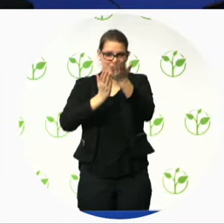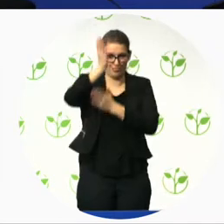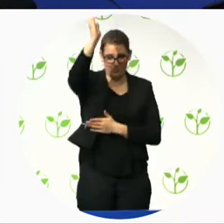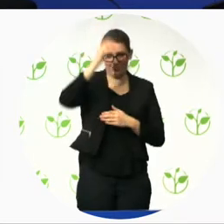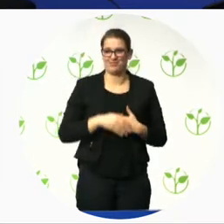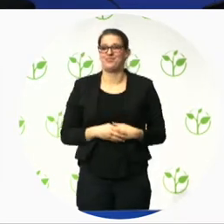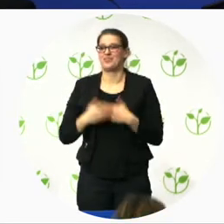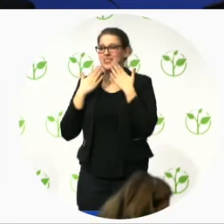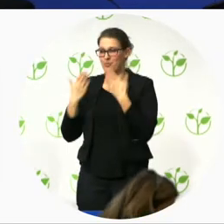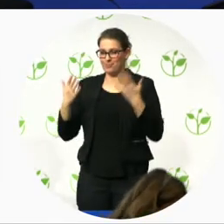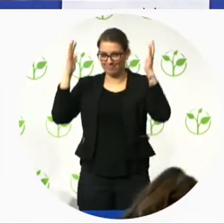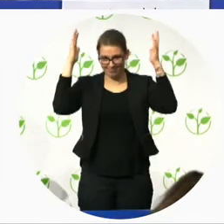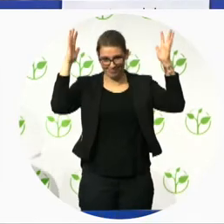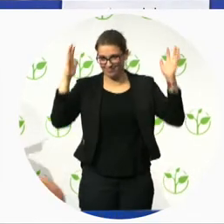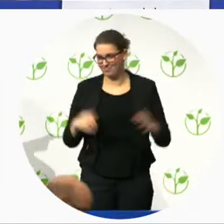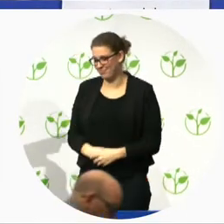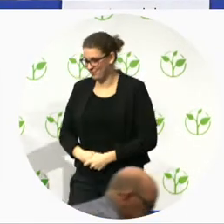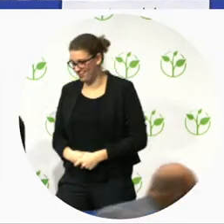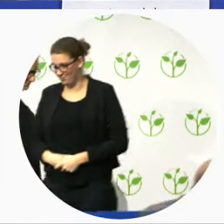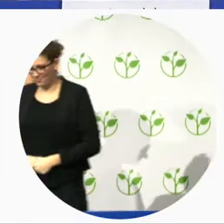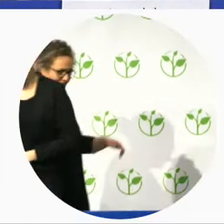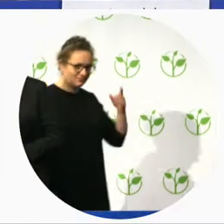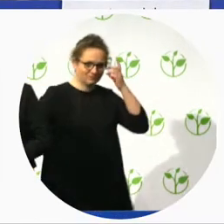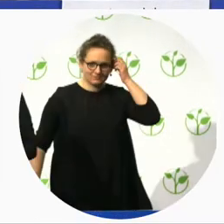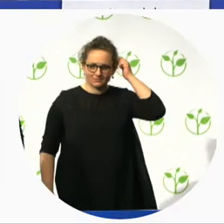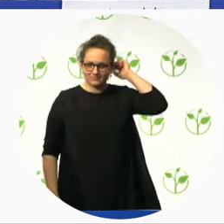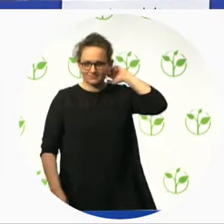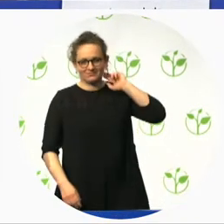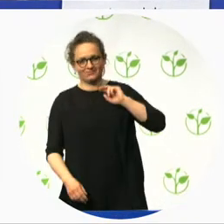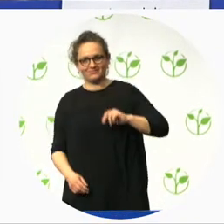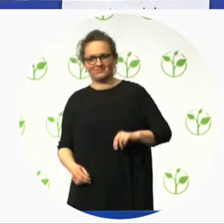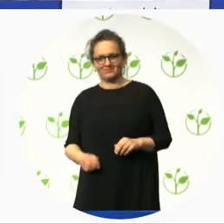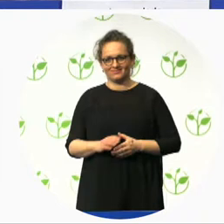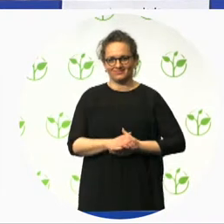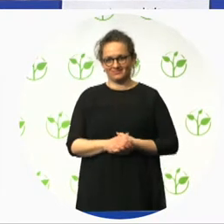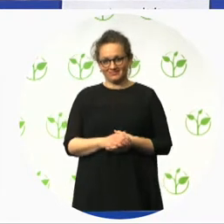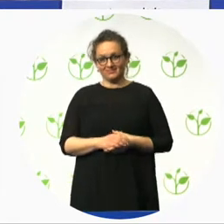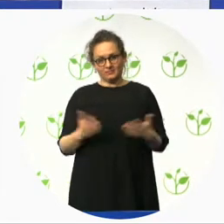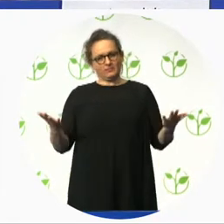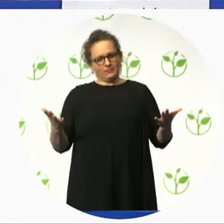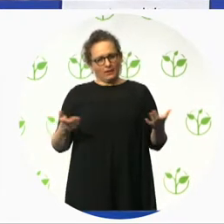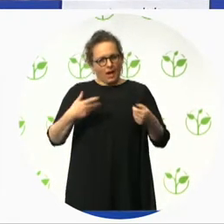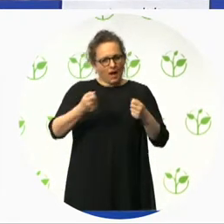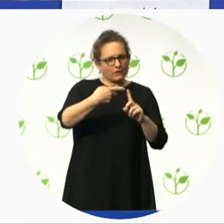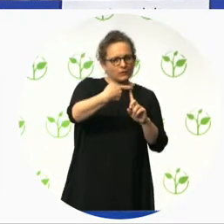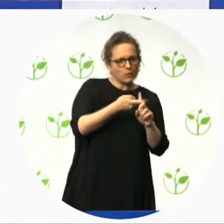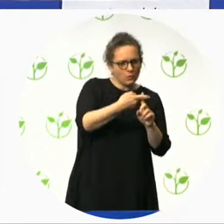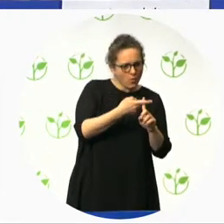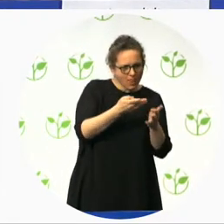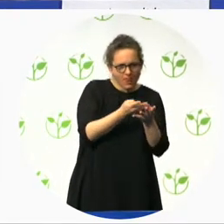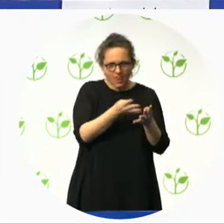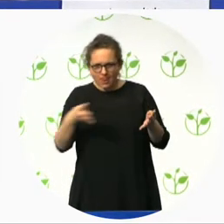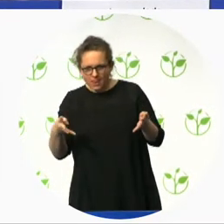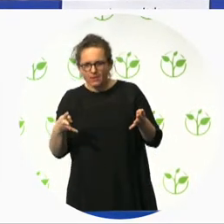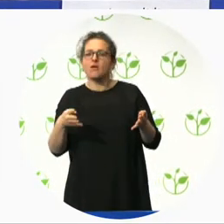Thank you very much. This is really a tool and a process that will be very useful for all of us working on